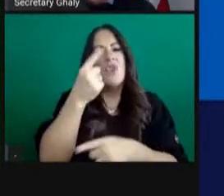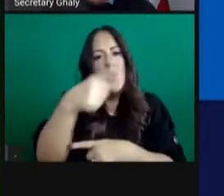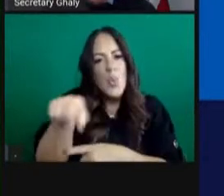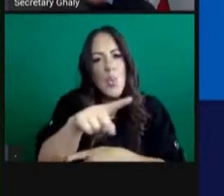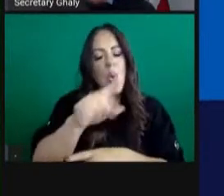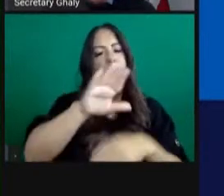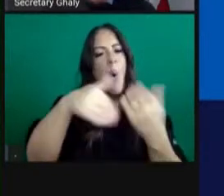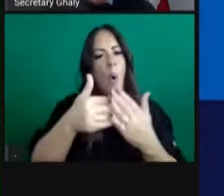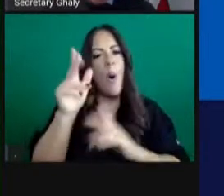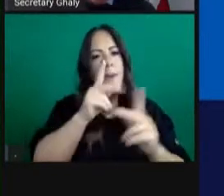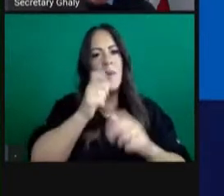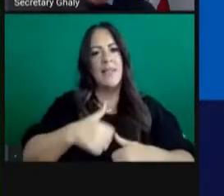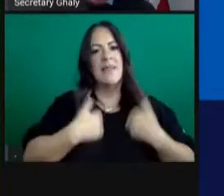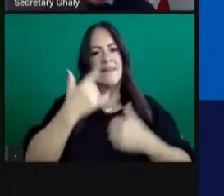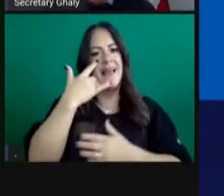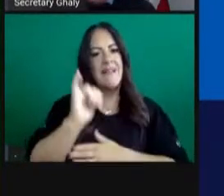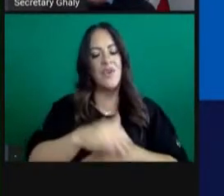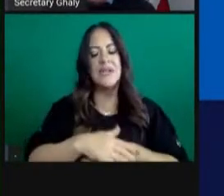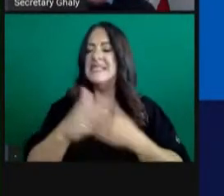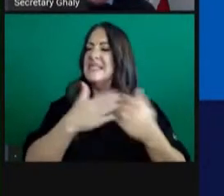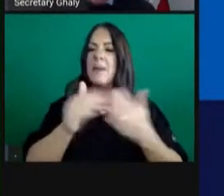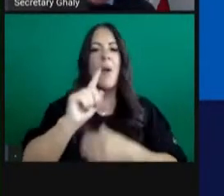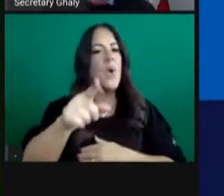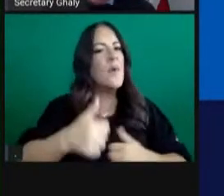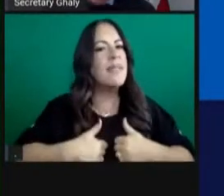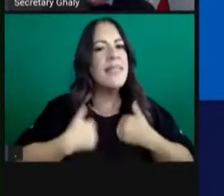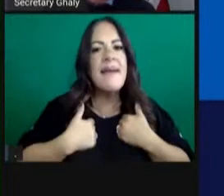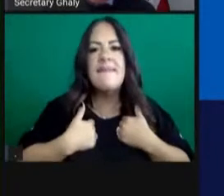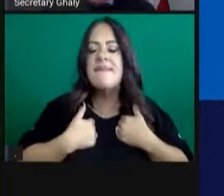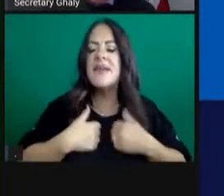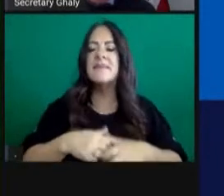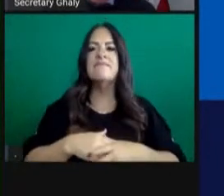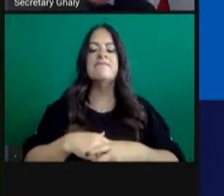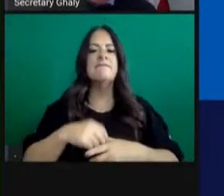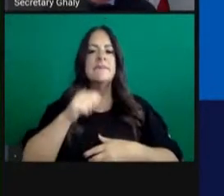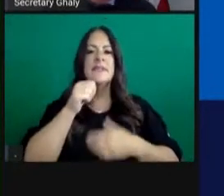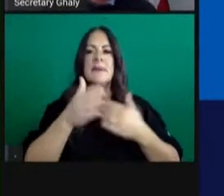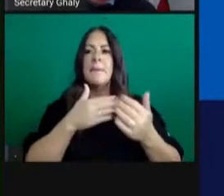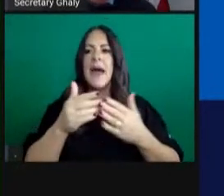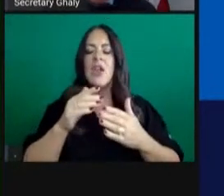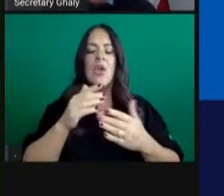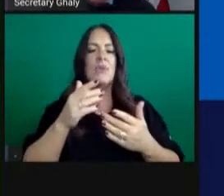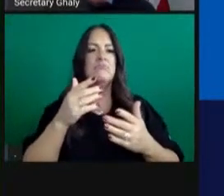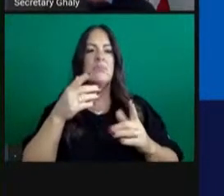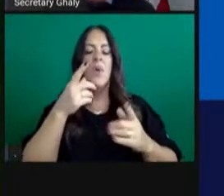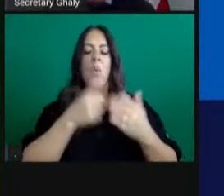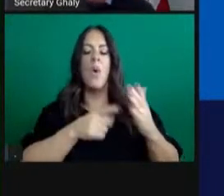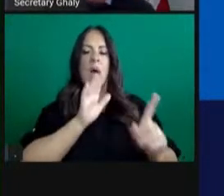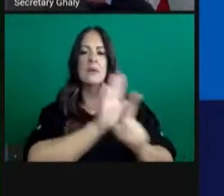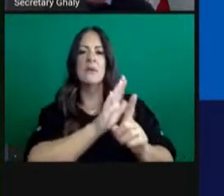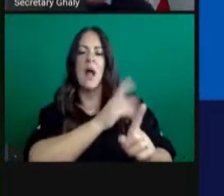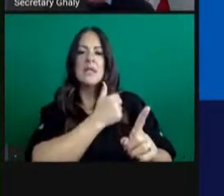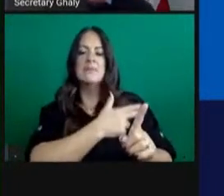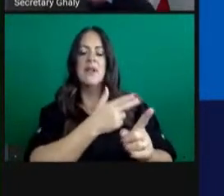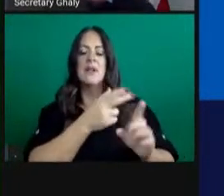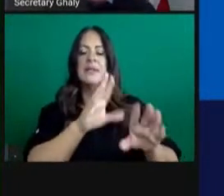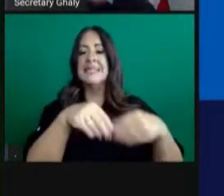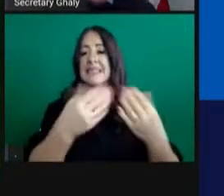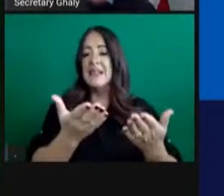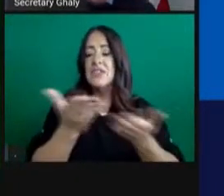need it just because of your zip code or your understanding of the healthcare delivery system. Maybe